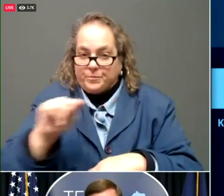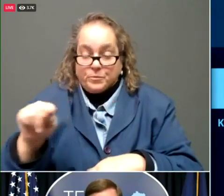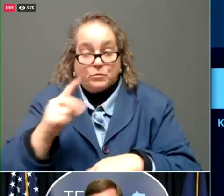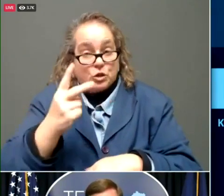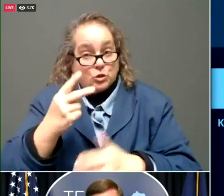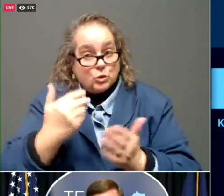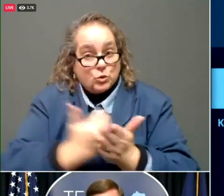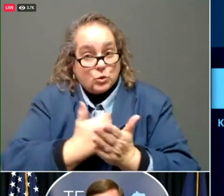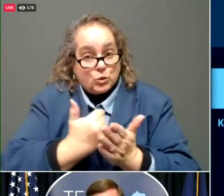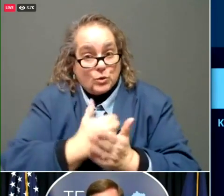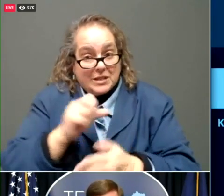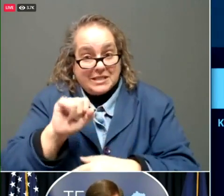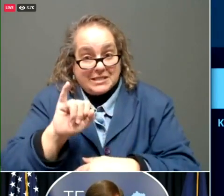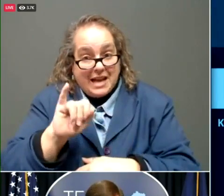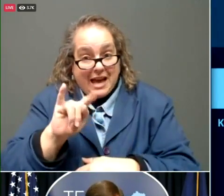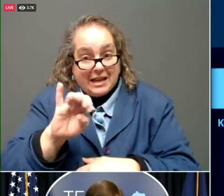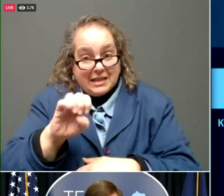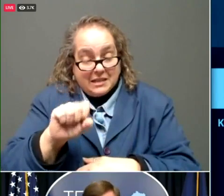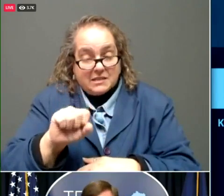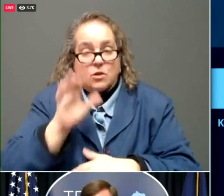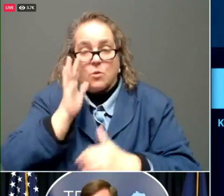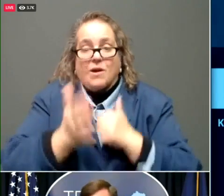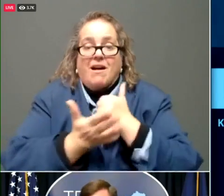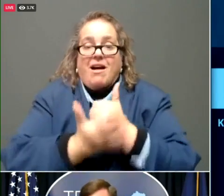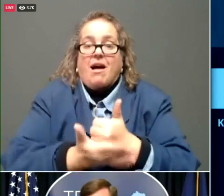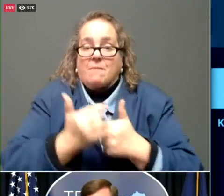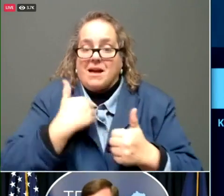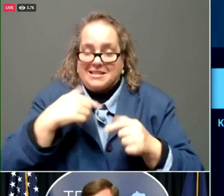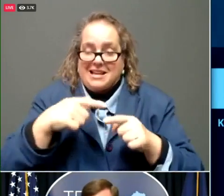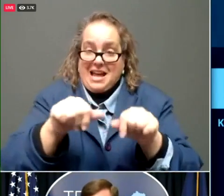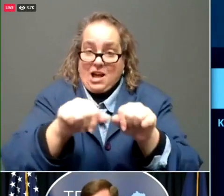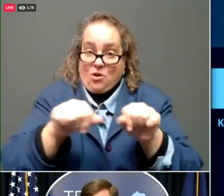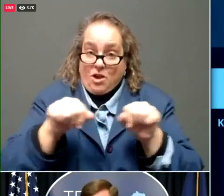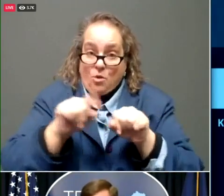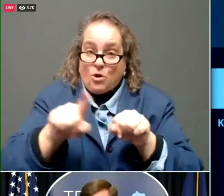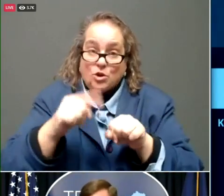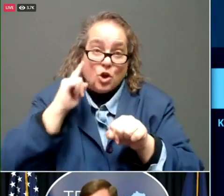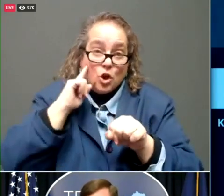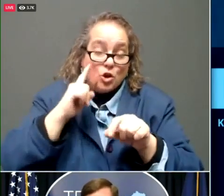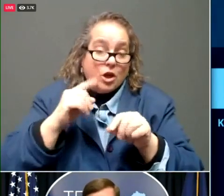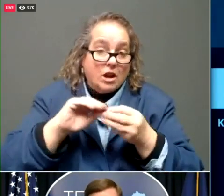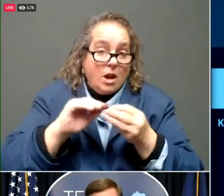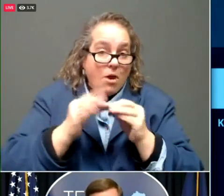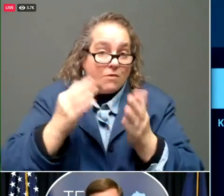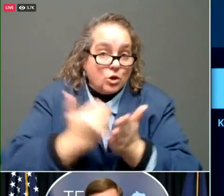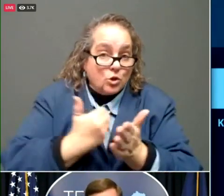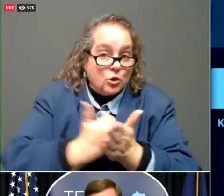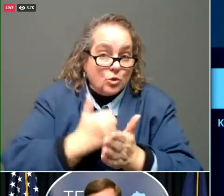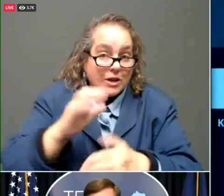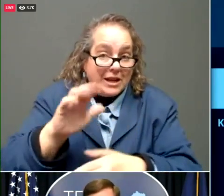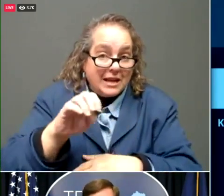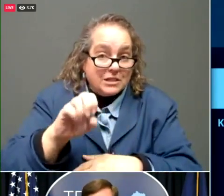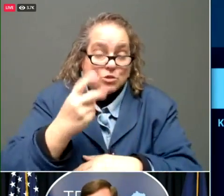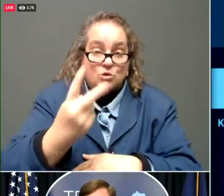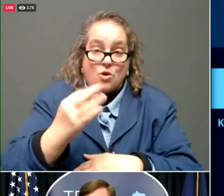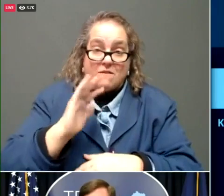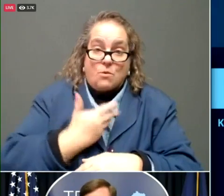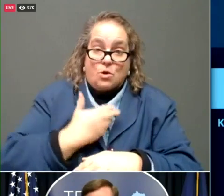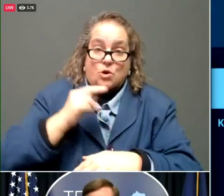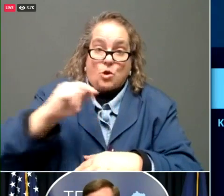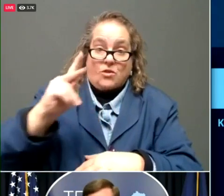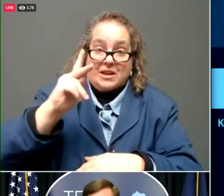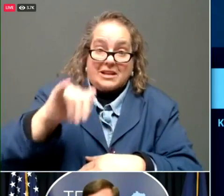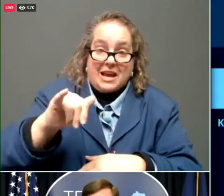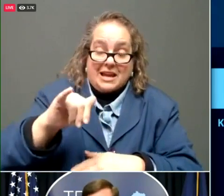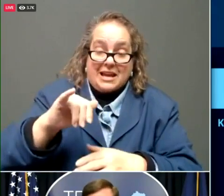They're going to help us in areas when when you heard the numbers of new cases today. Two of our northern Kentucky counties were over 100 new cases.